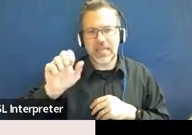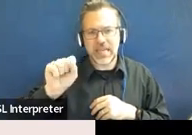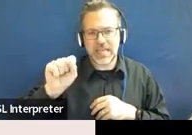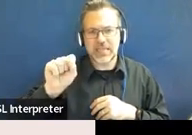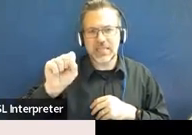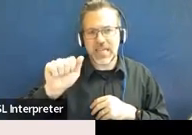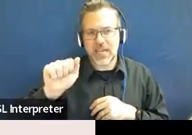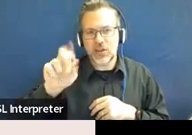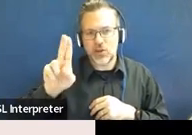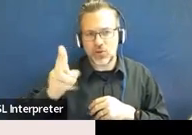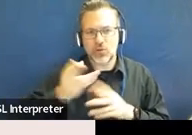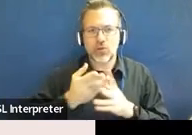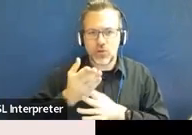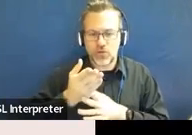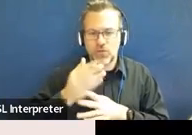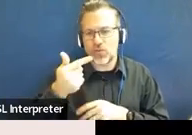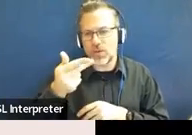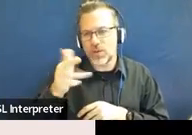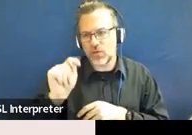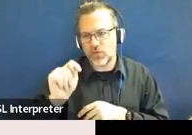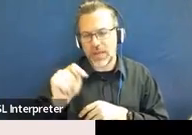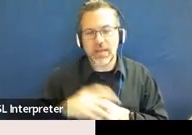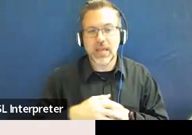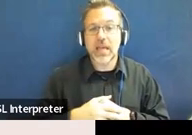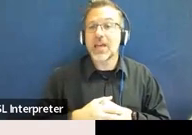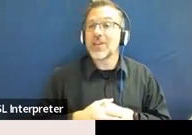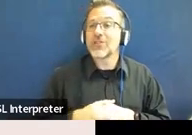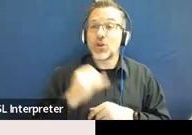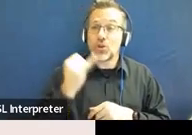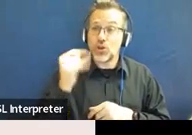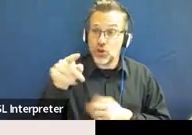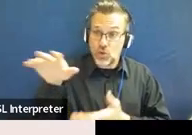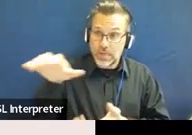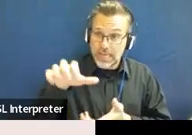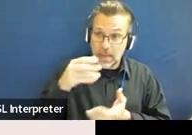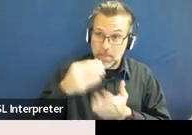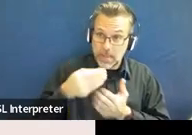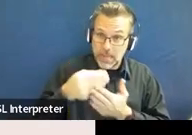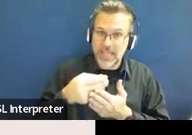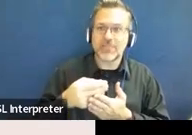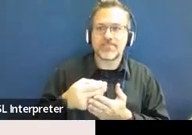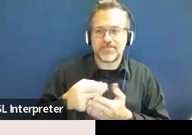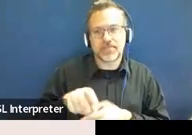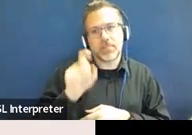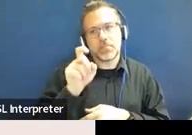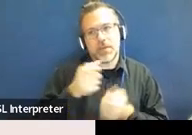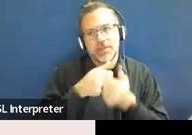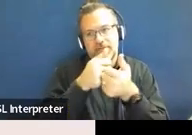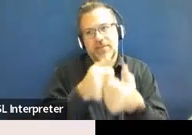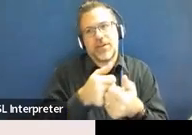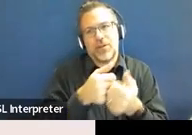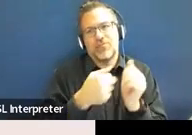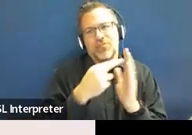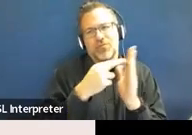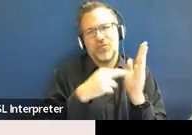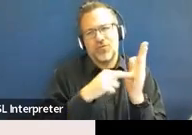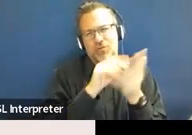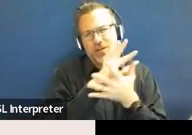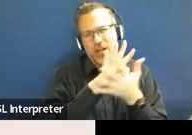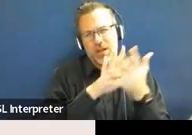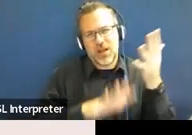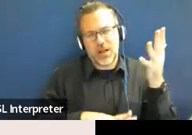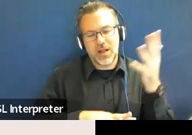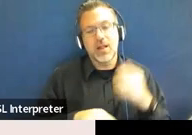local entitlement funds, you need to be compliant with IDEA. So, again, in terms of the regulatory expectations,